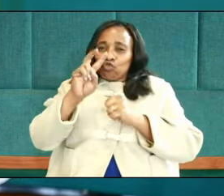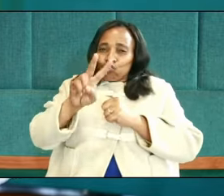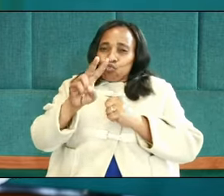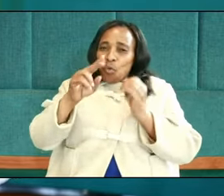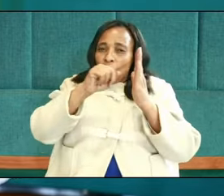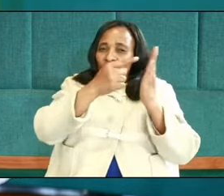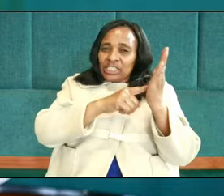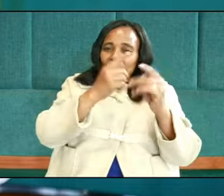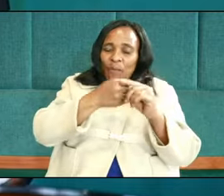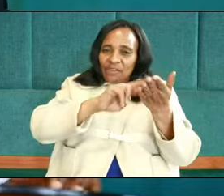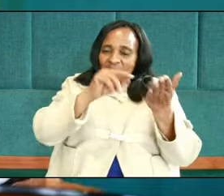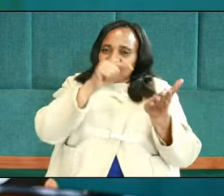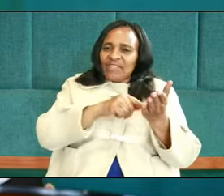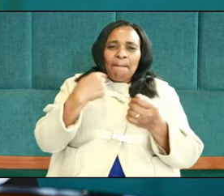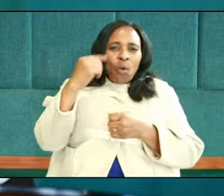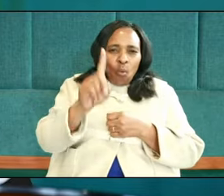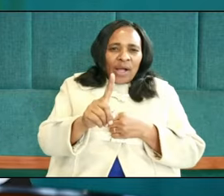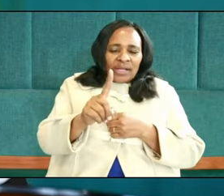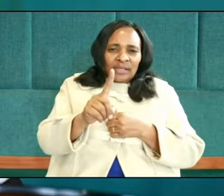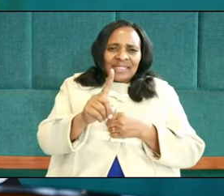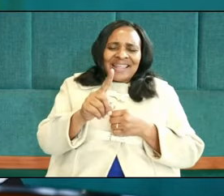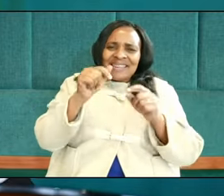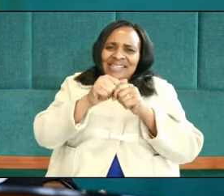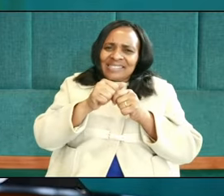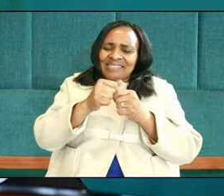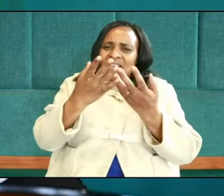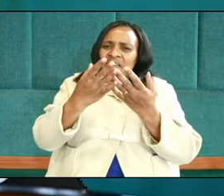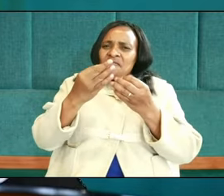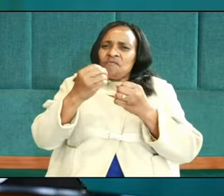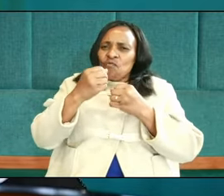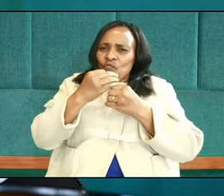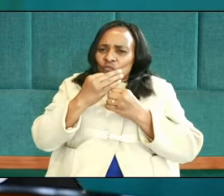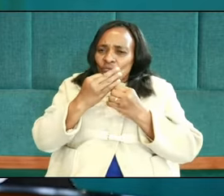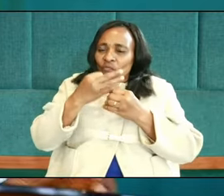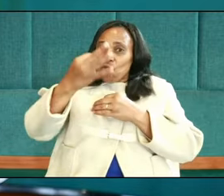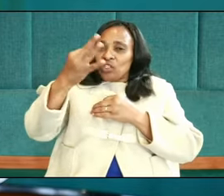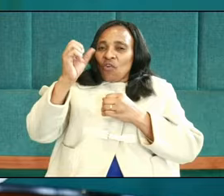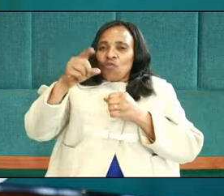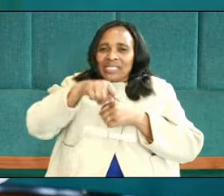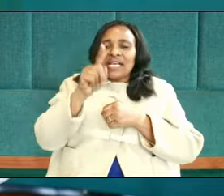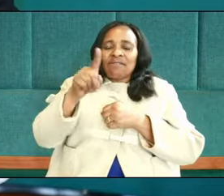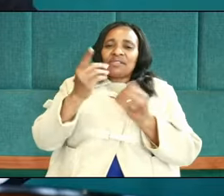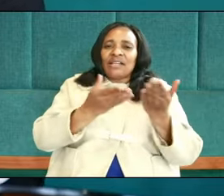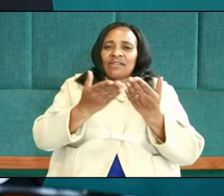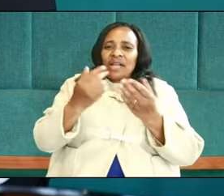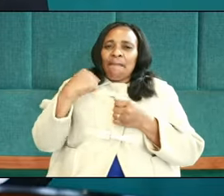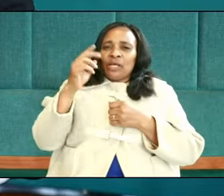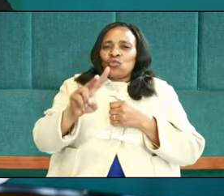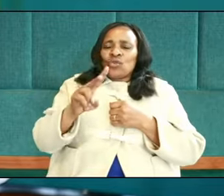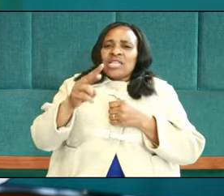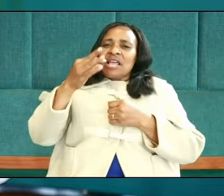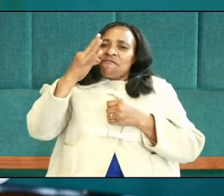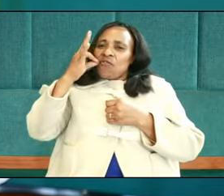points from this text. Number one, the futility of self-salvation. Number two, the fruitfulness